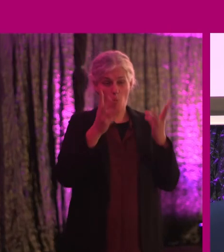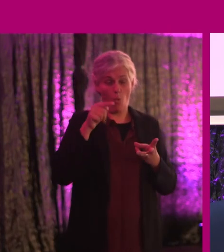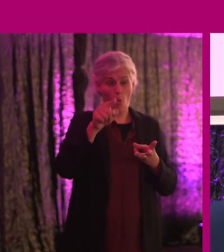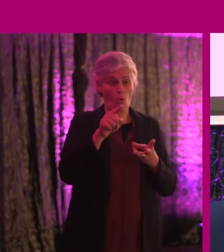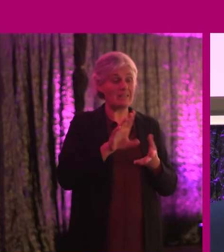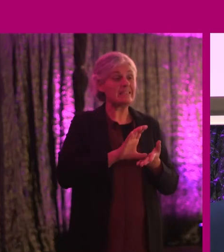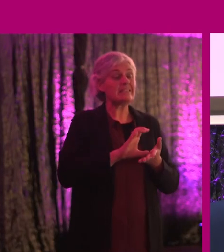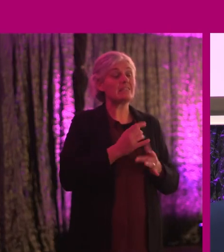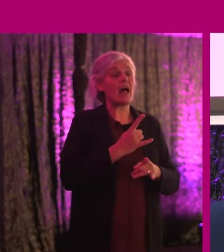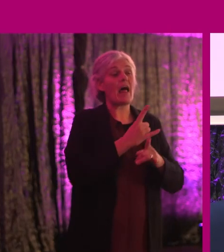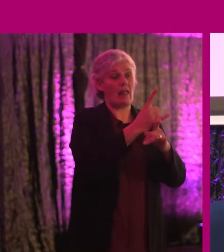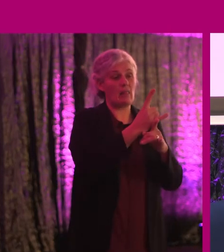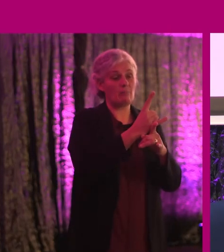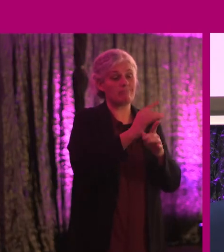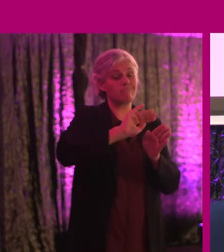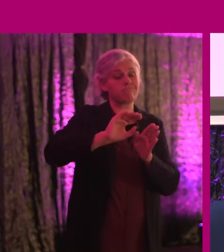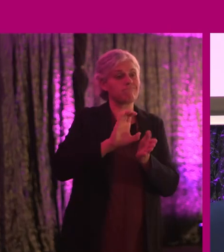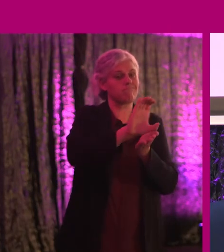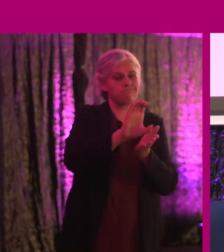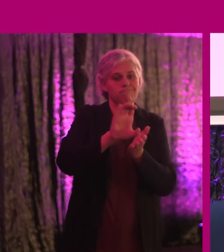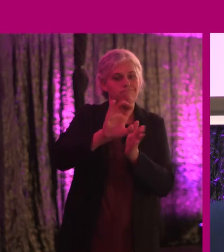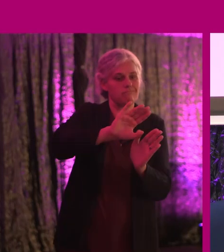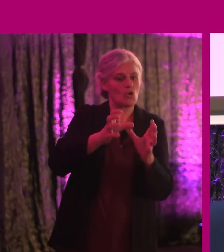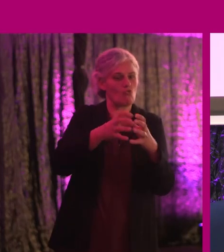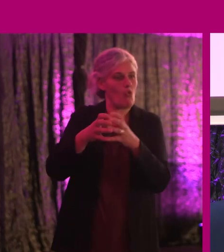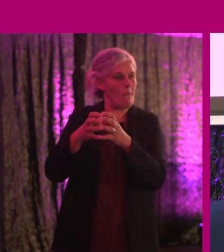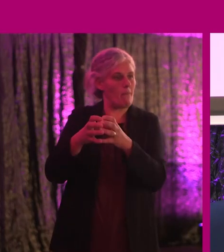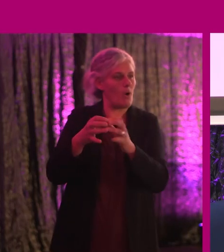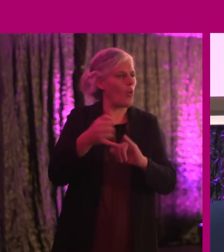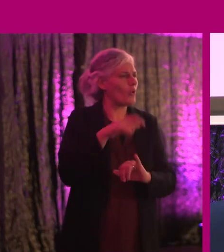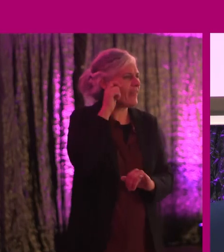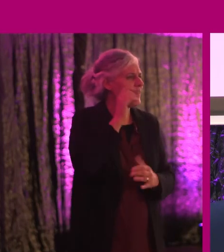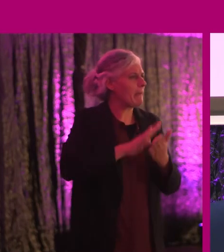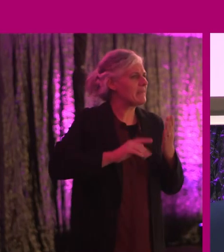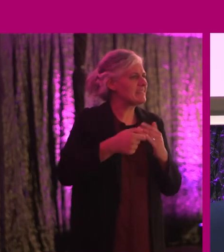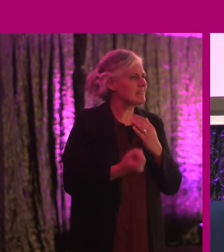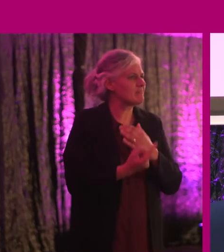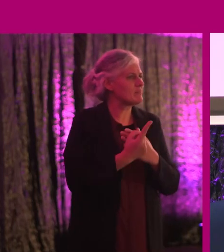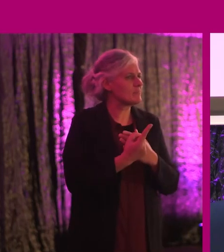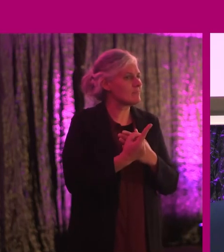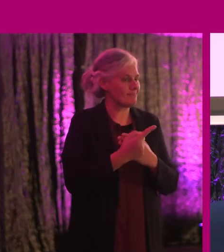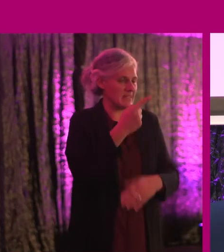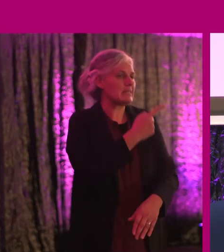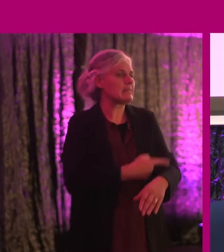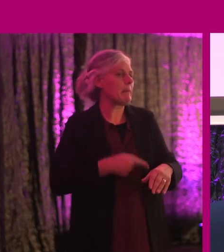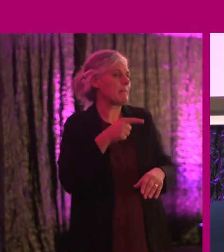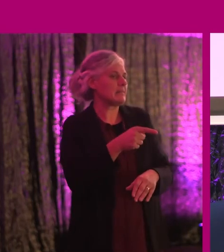marginalised groups. Who do you think is missing off that? Disability. At the end of November, the